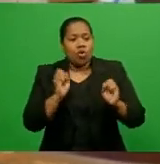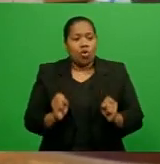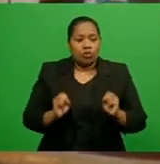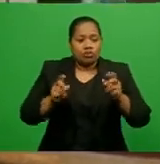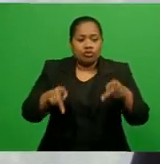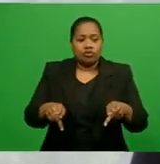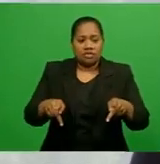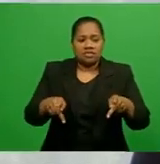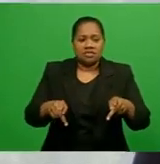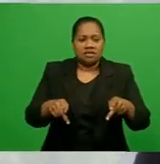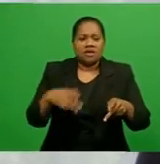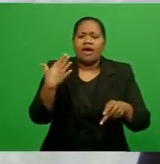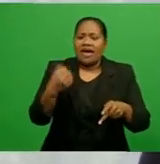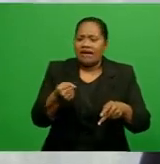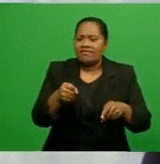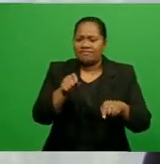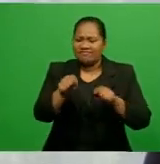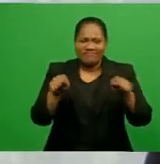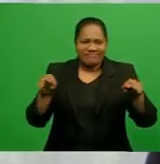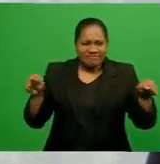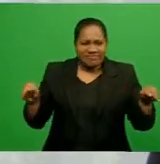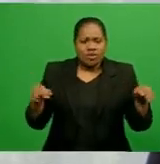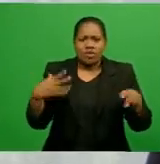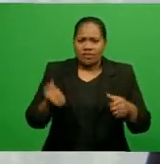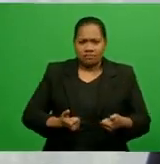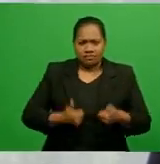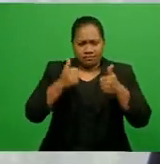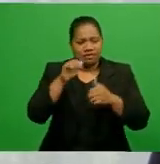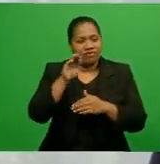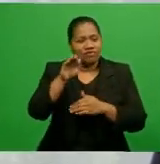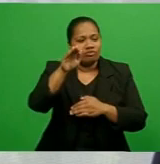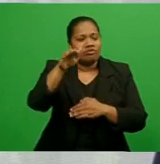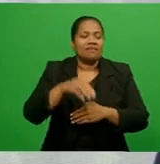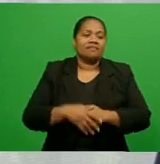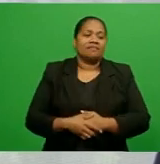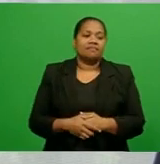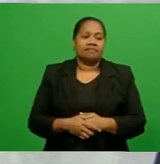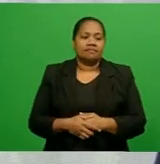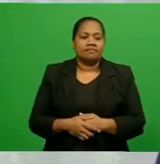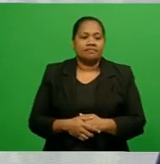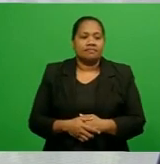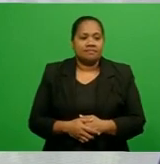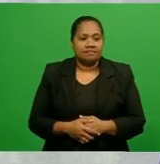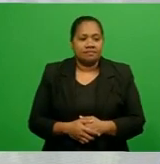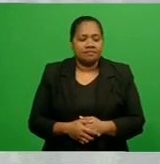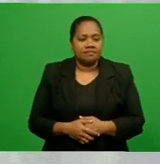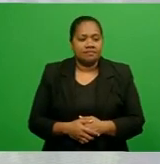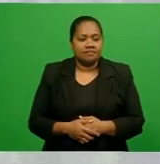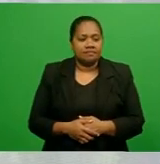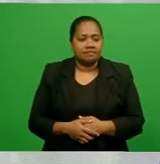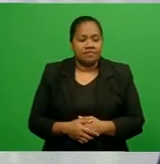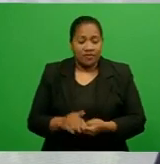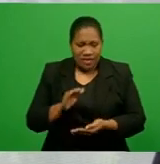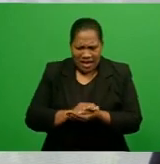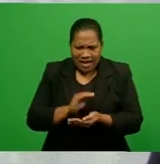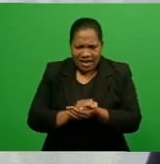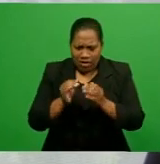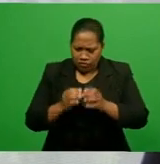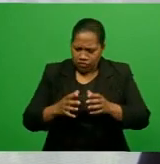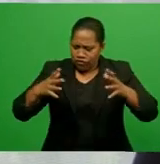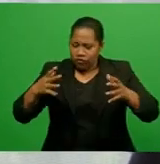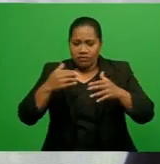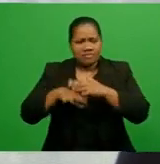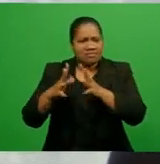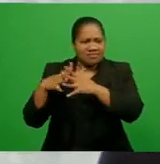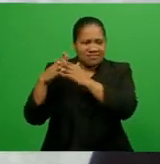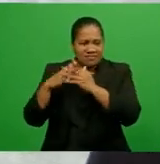that are out there. A very bright future based on the interest of kava growing in the United States, whether